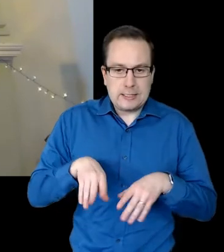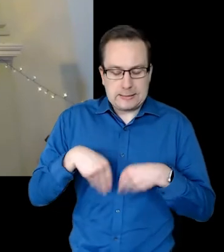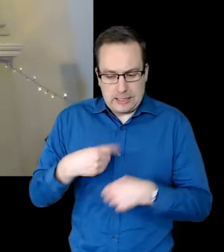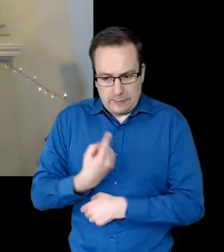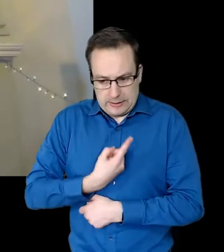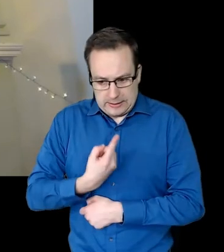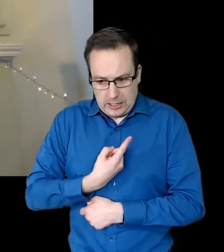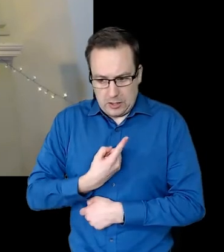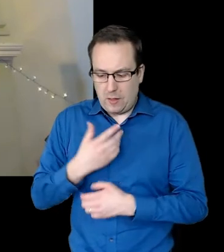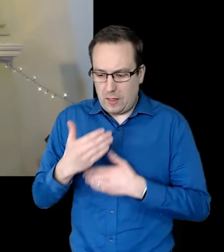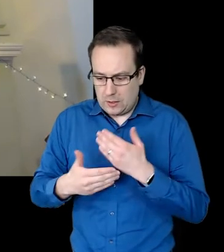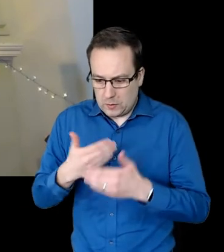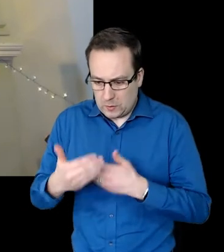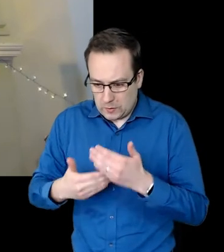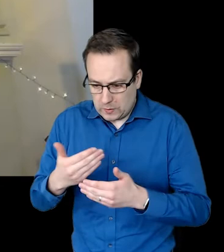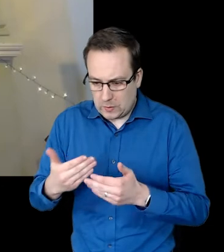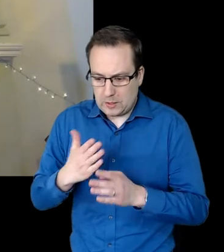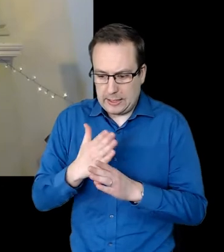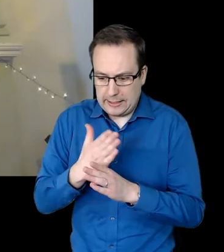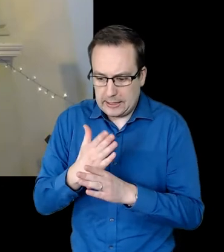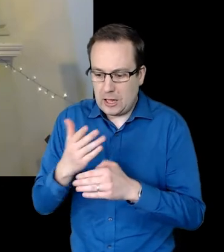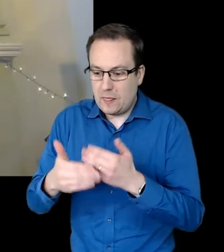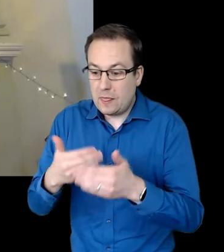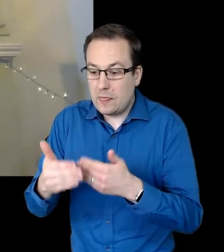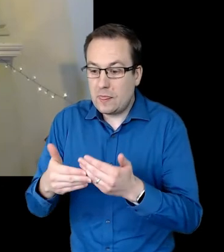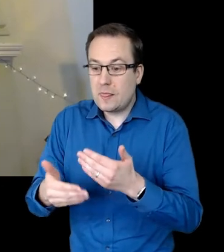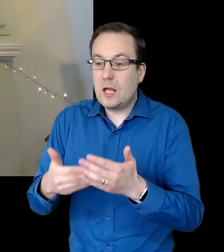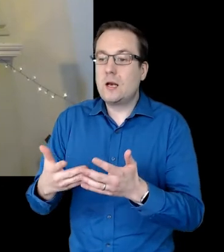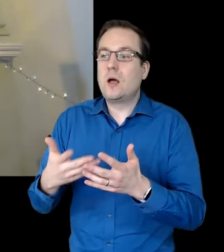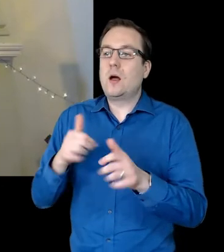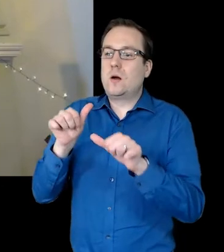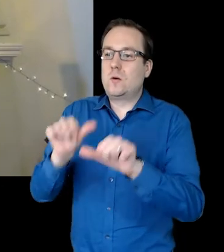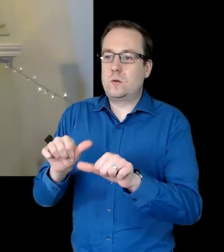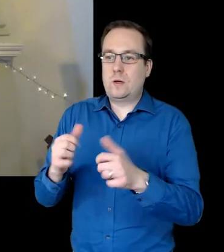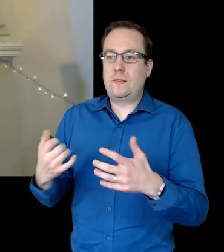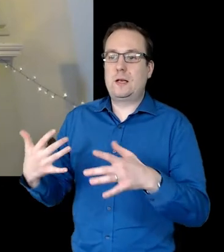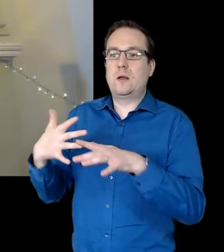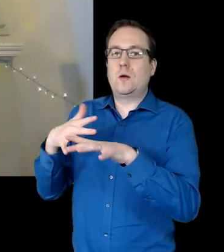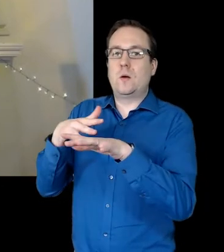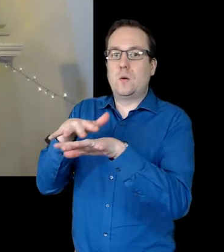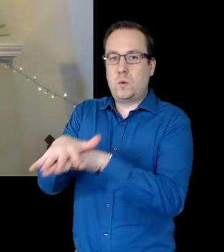of passage into a community of solidarity. And towards a place of integration.